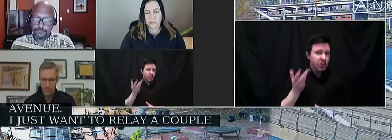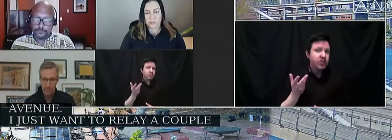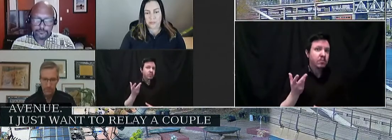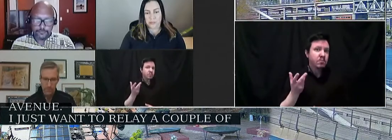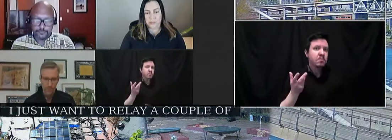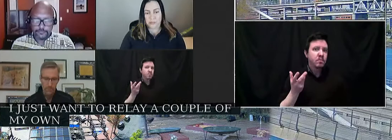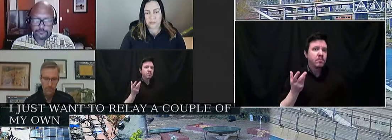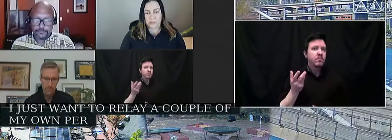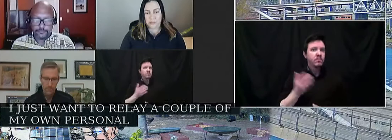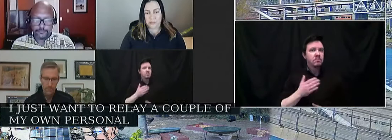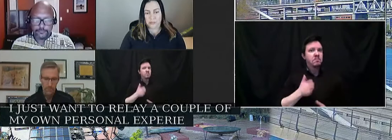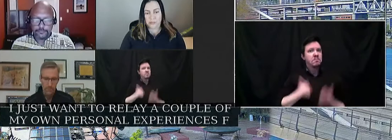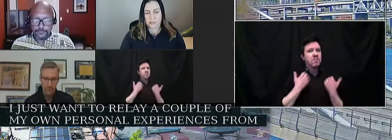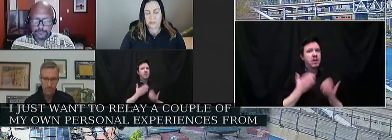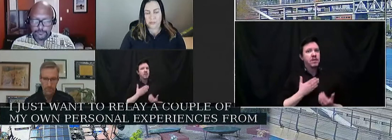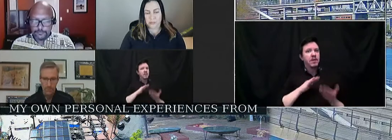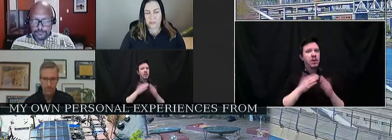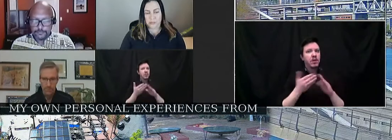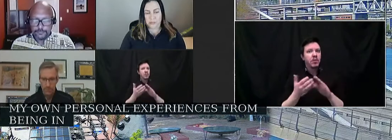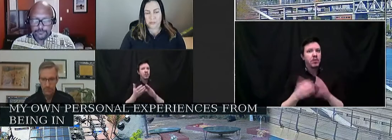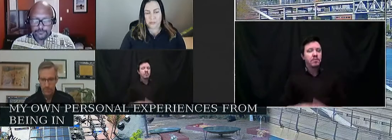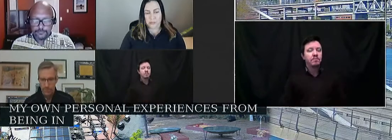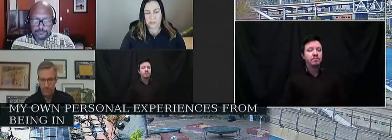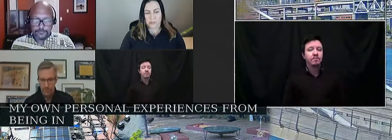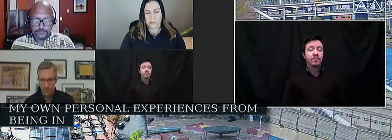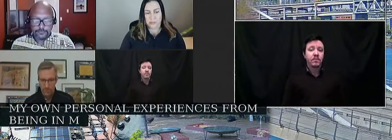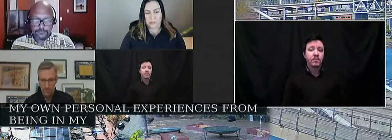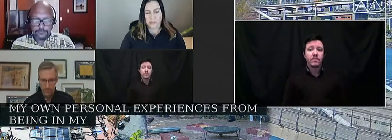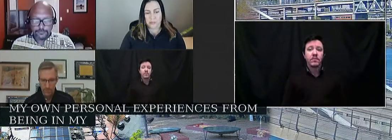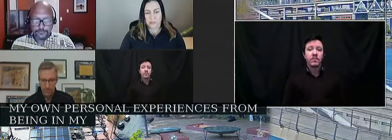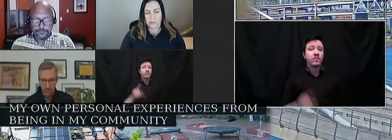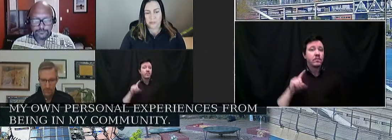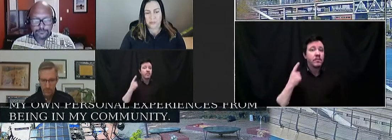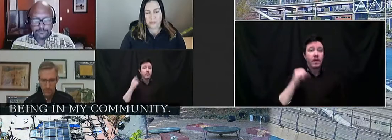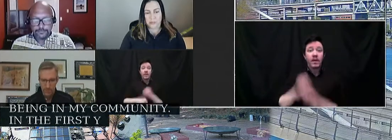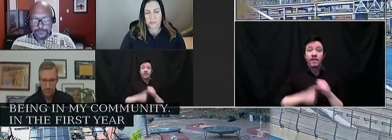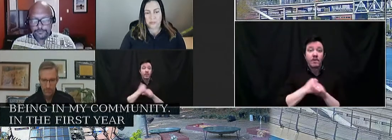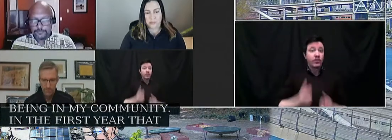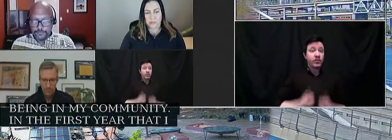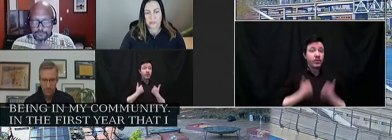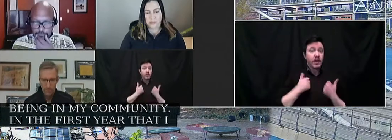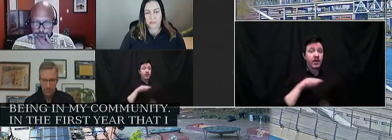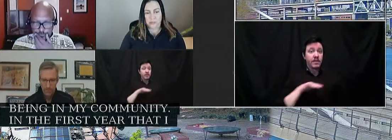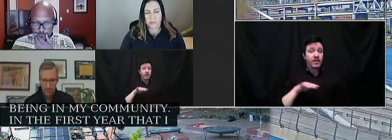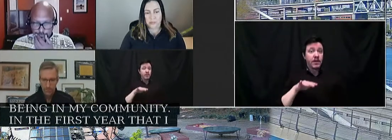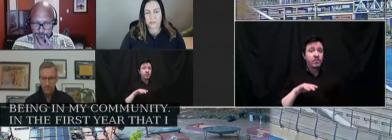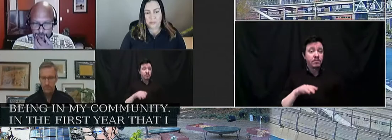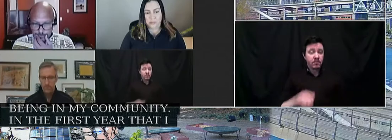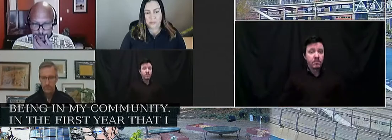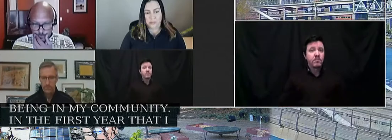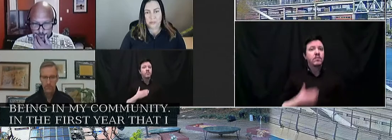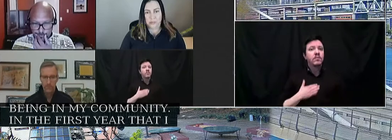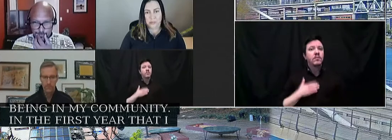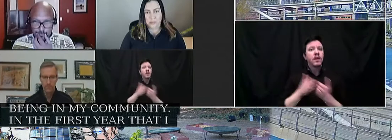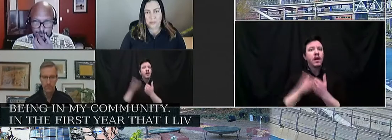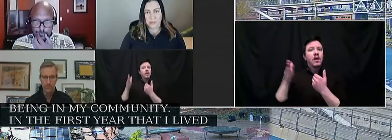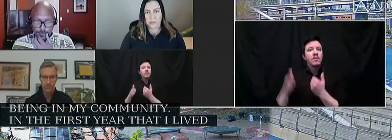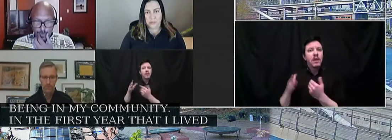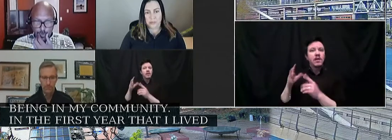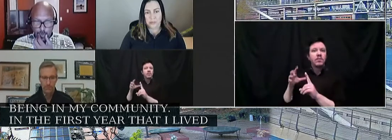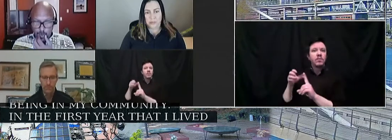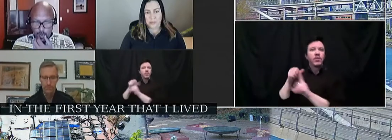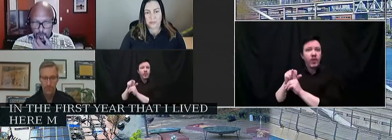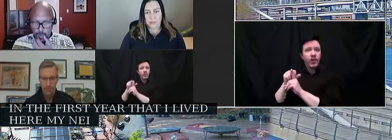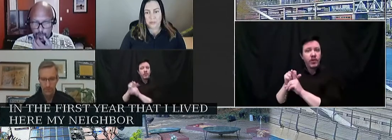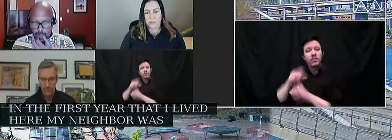being in my community. Um, in the first year that I lived here, uh, my neighbor was assaulted by a